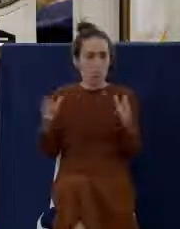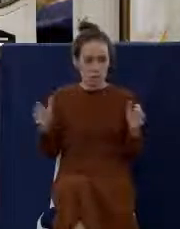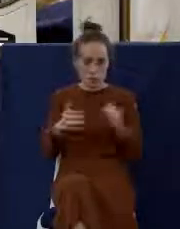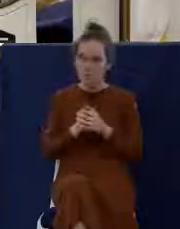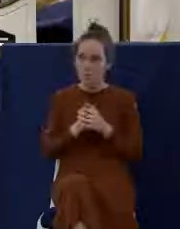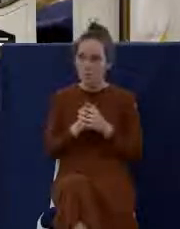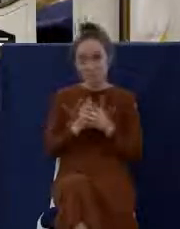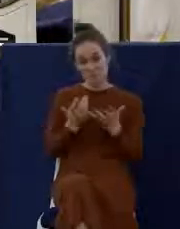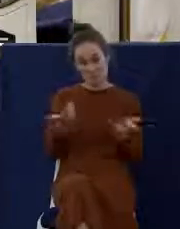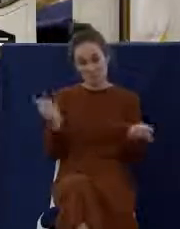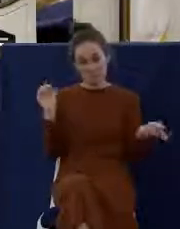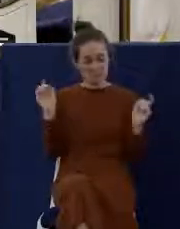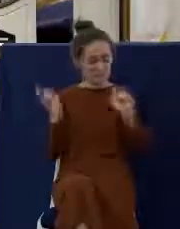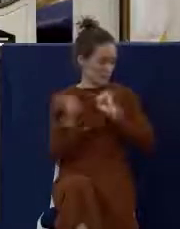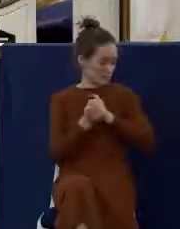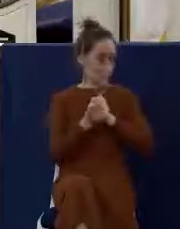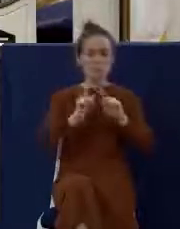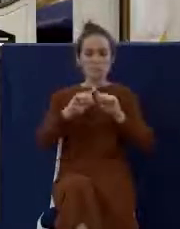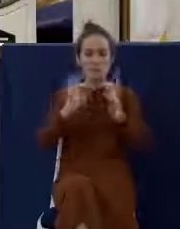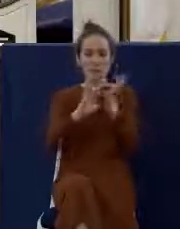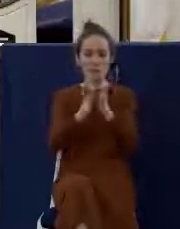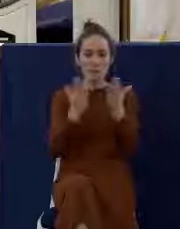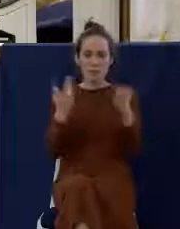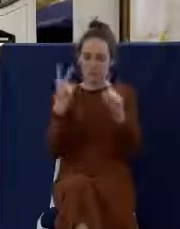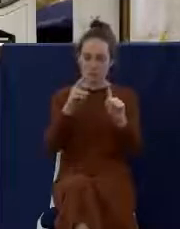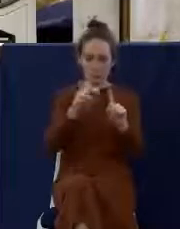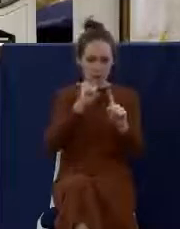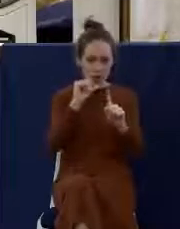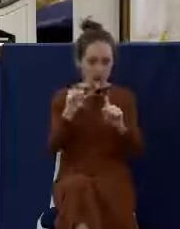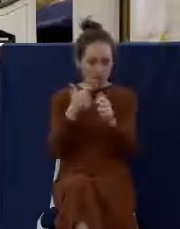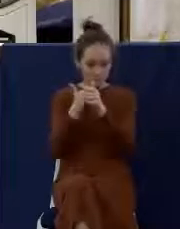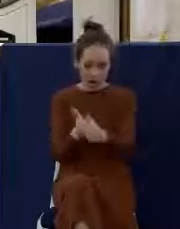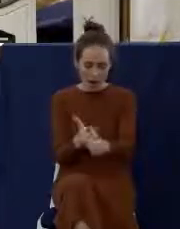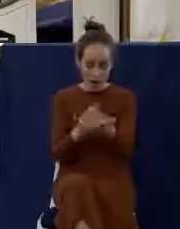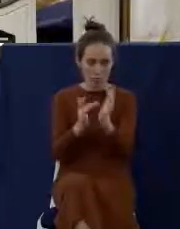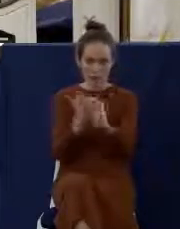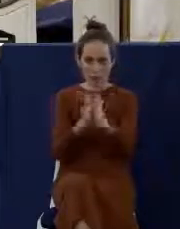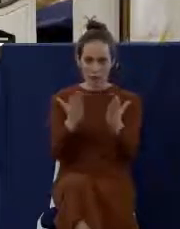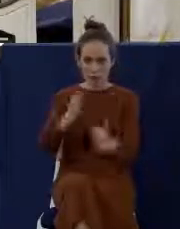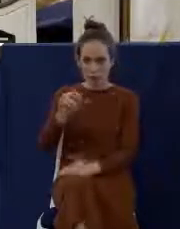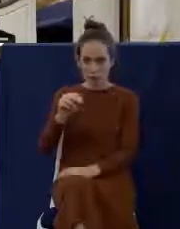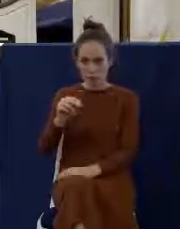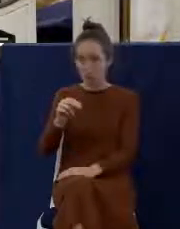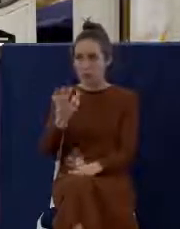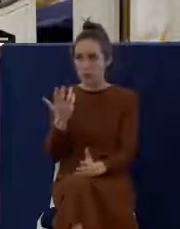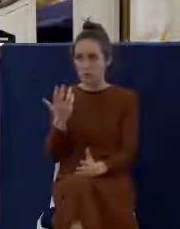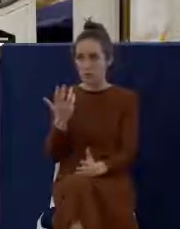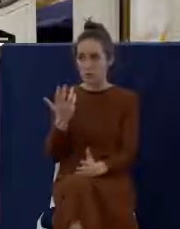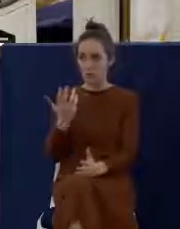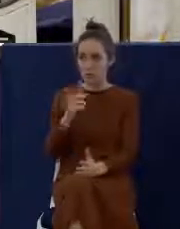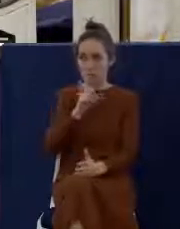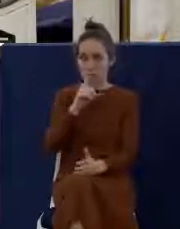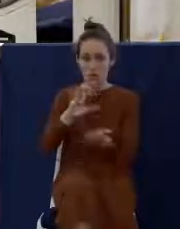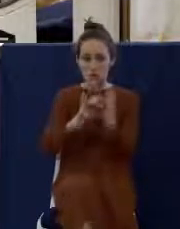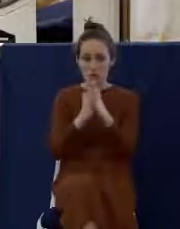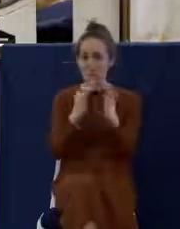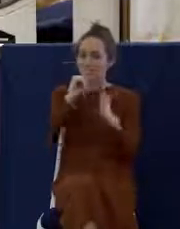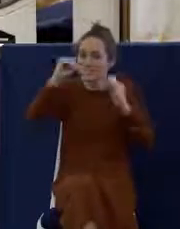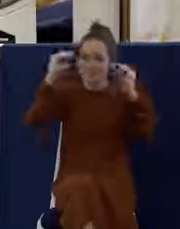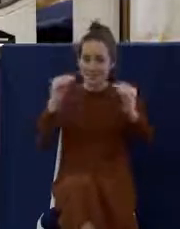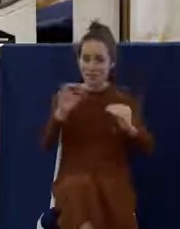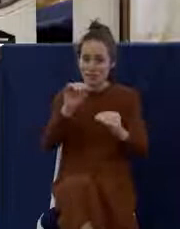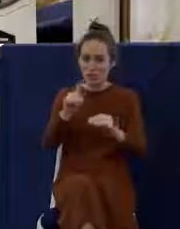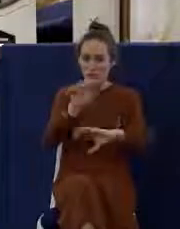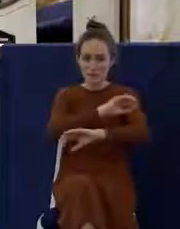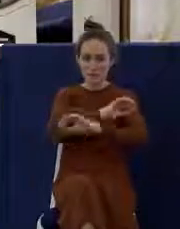And then there's, obviously, that view is not biblical. There's no biblical justification for that anywhere in Scripture. But then